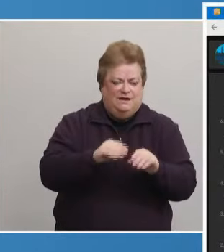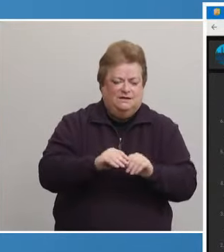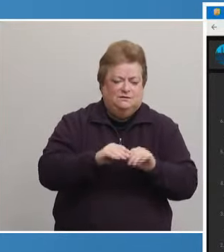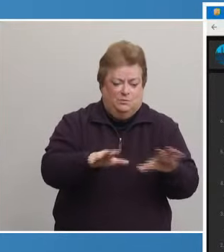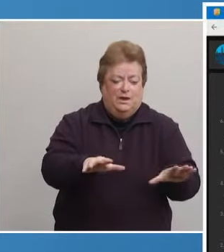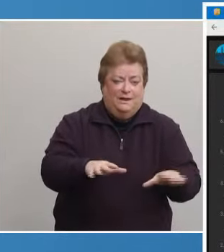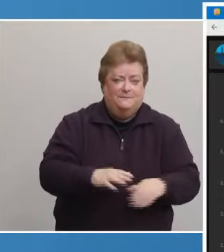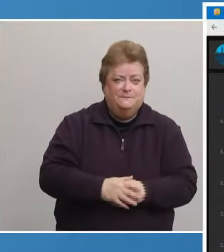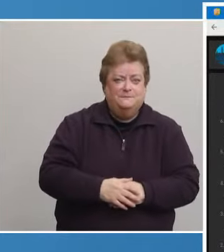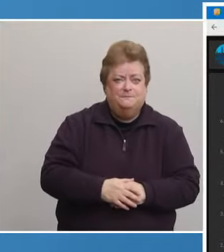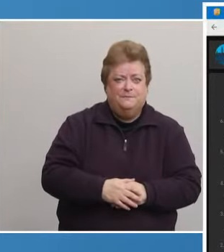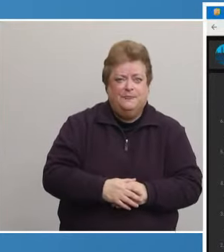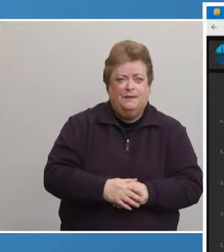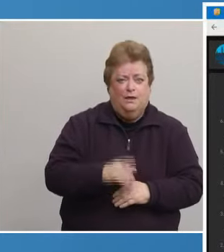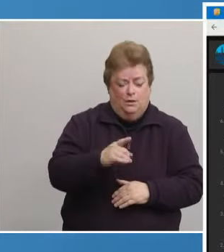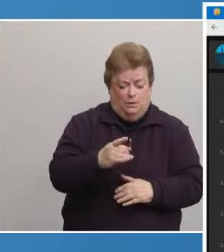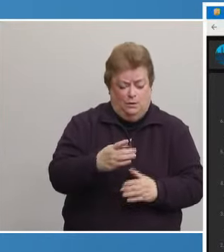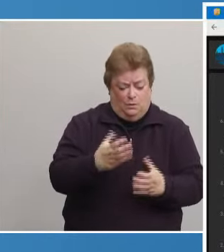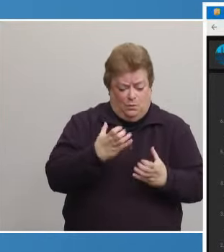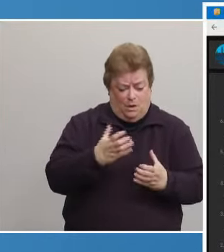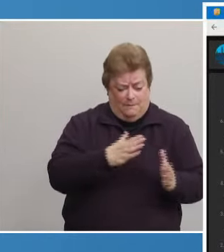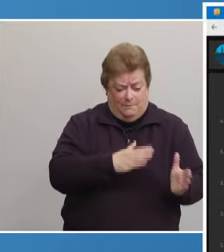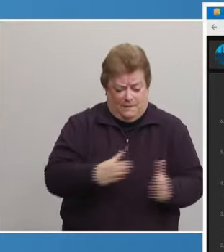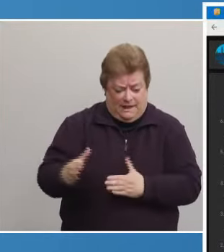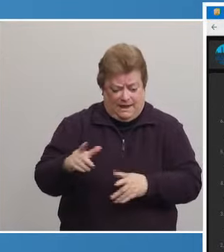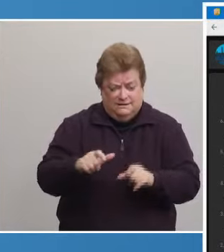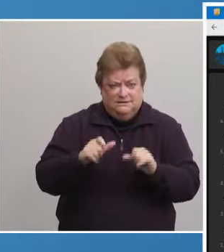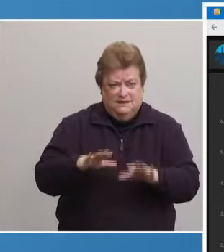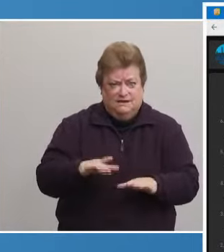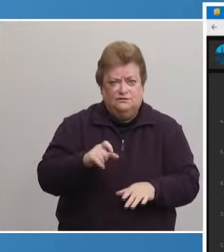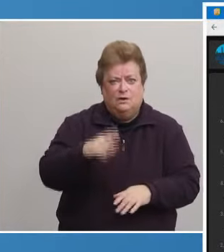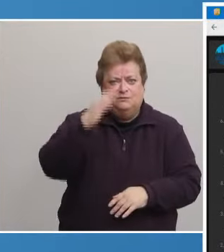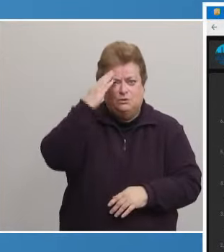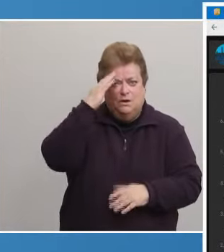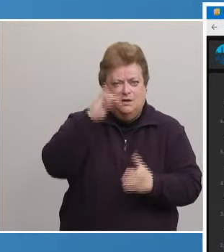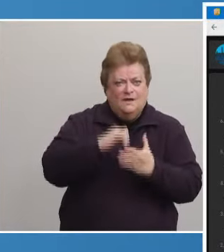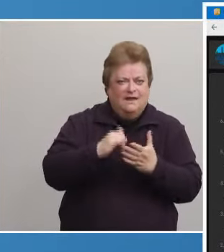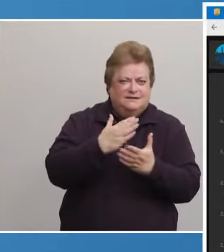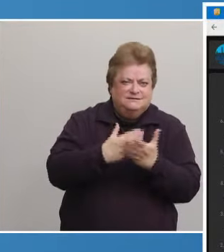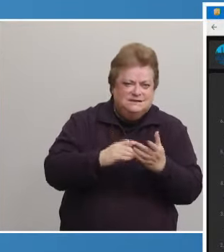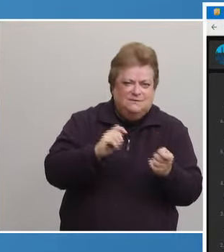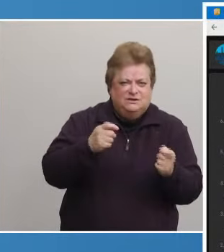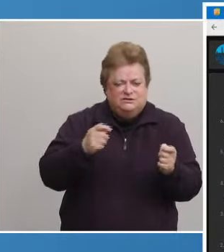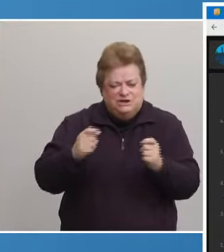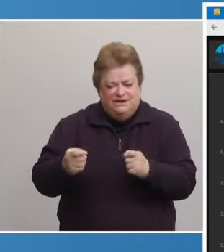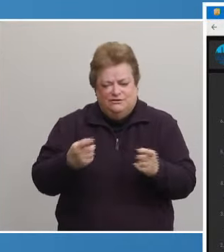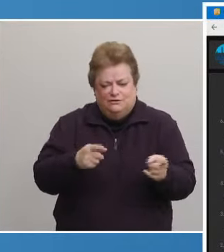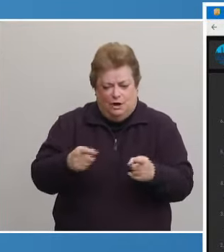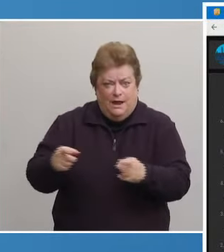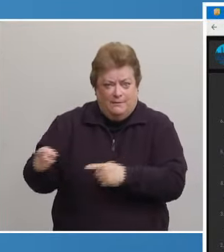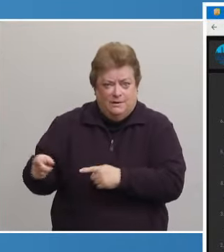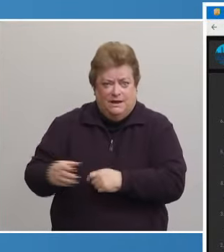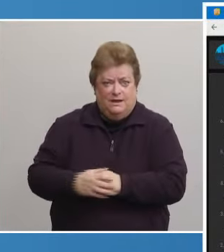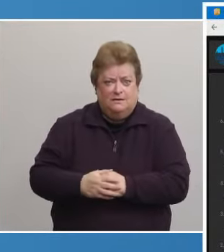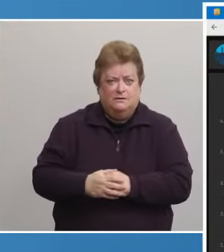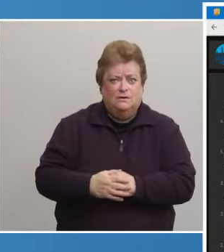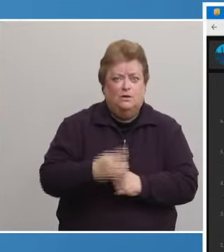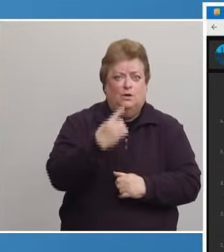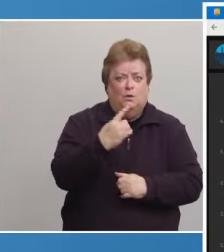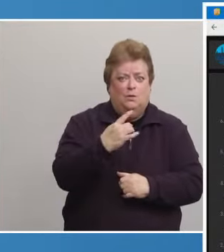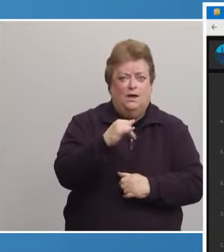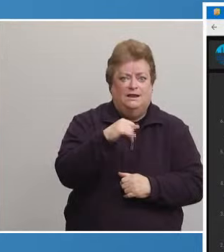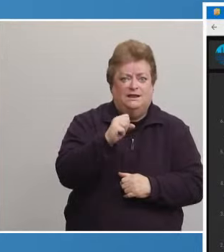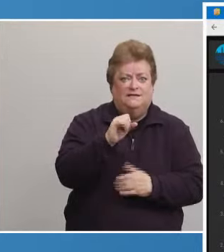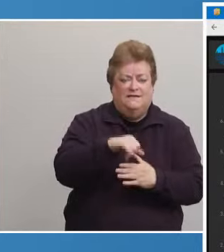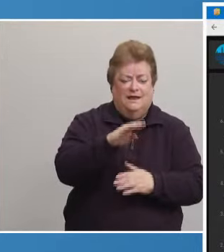of the virus. If you plan to be tested, you need to know that some adjustments are being made across the community. One of those